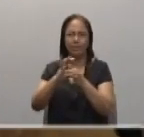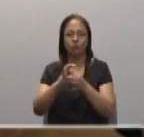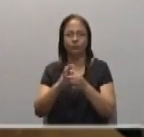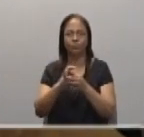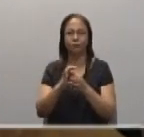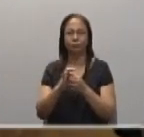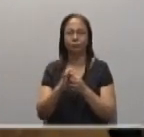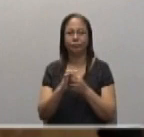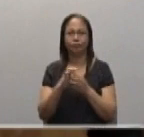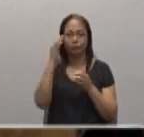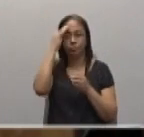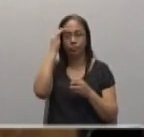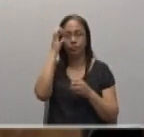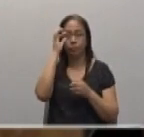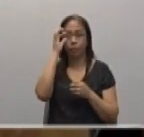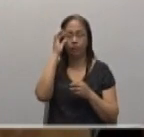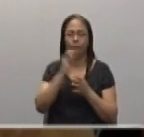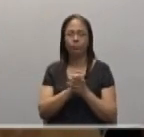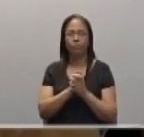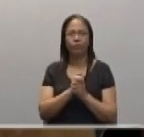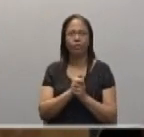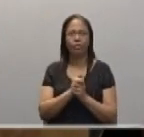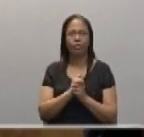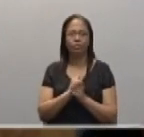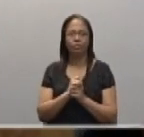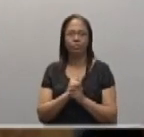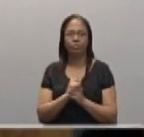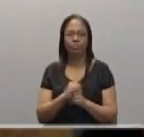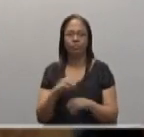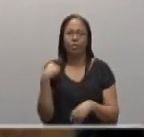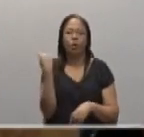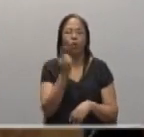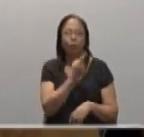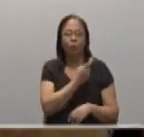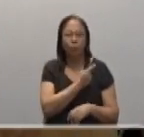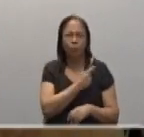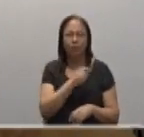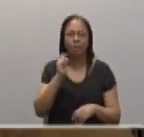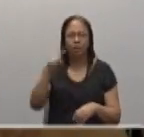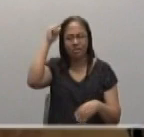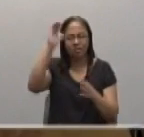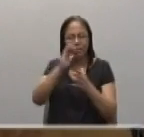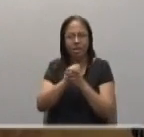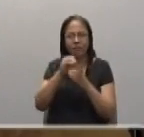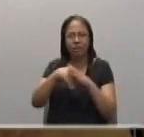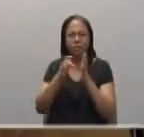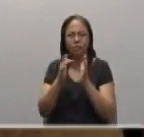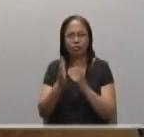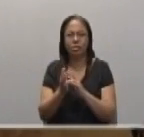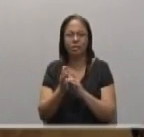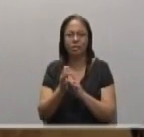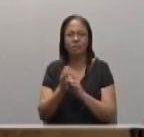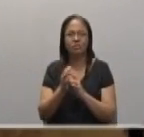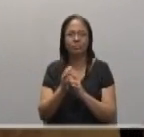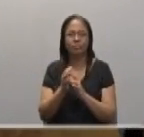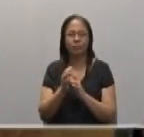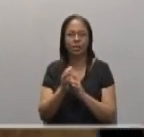and tells to us today that we, those who believe in Jesus, are the ones who can really keep alive